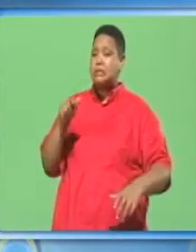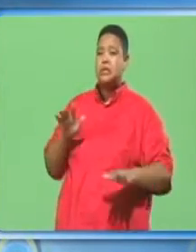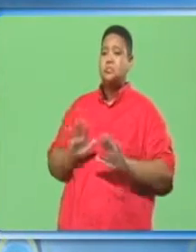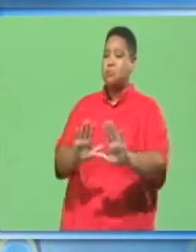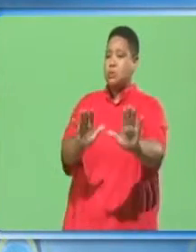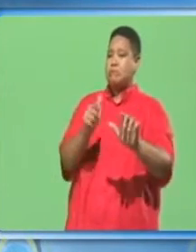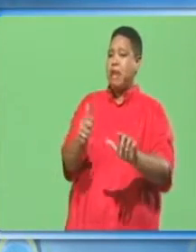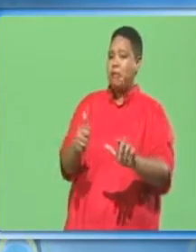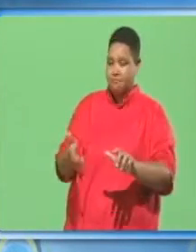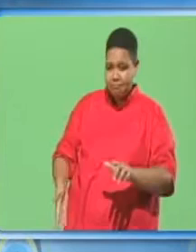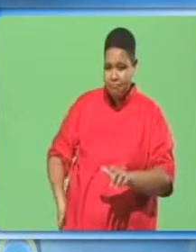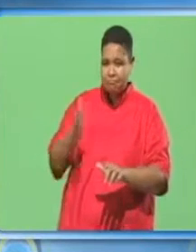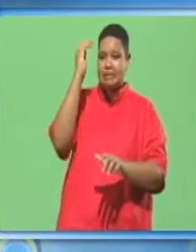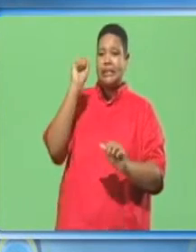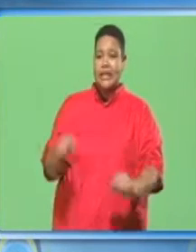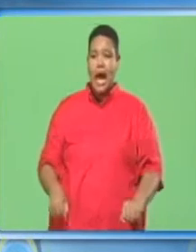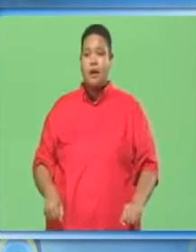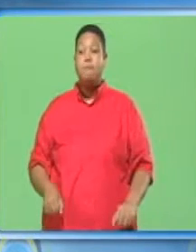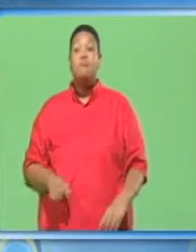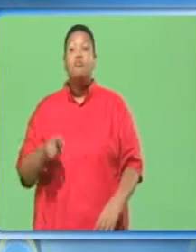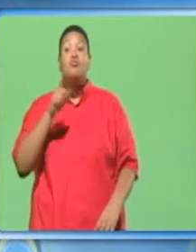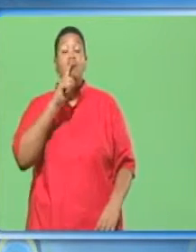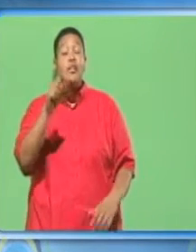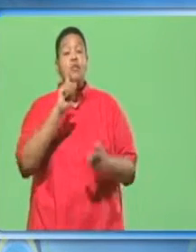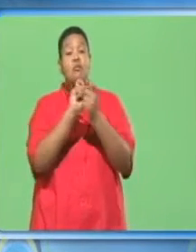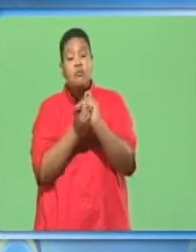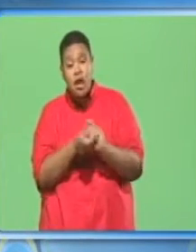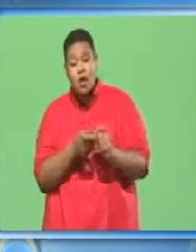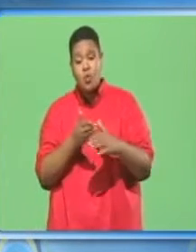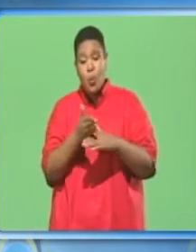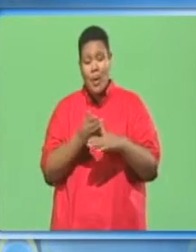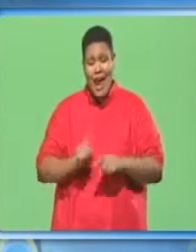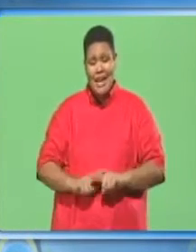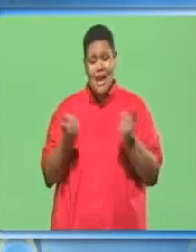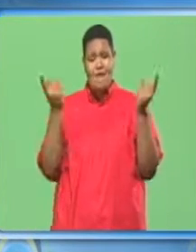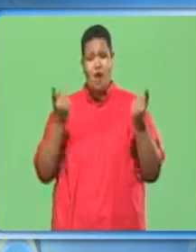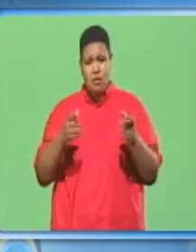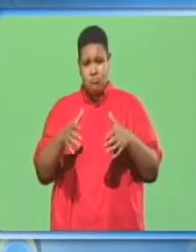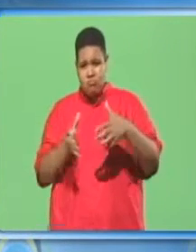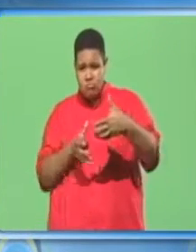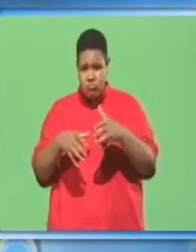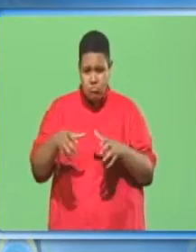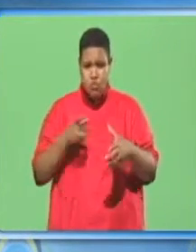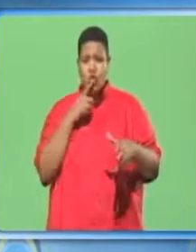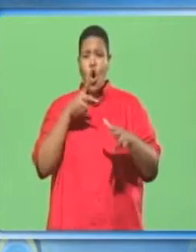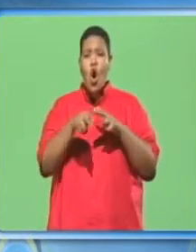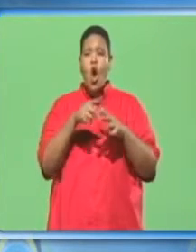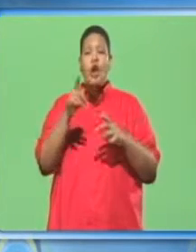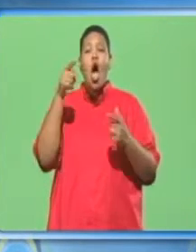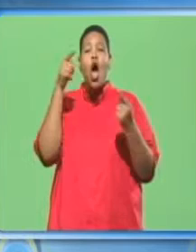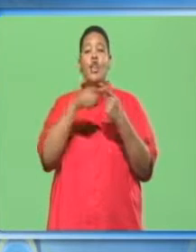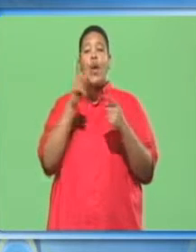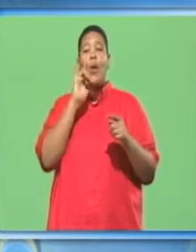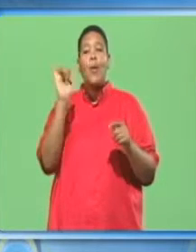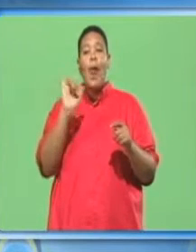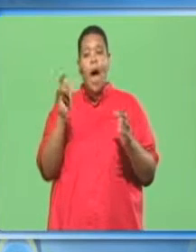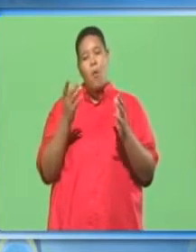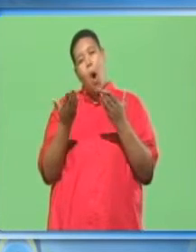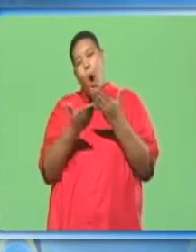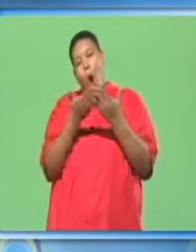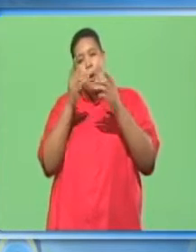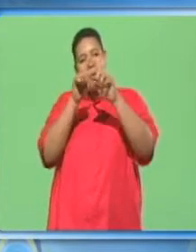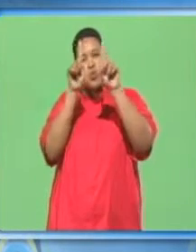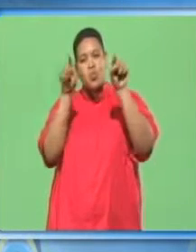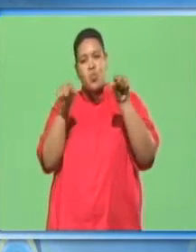4. Rotate the wood in a different position to cut until it looks semi-square or square. This is